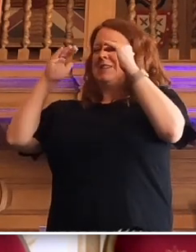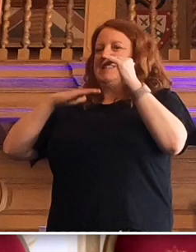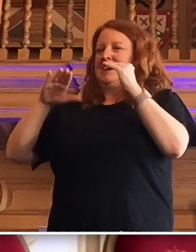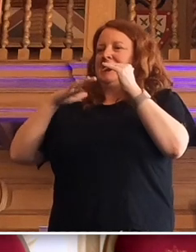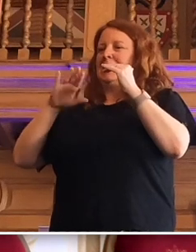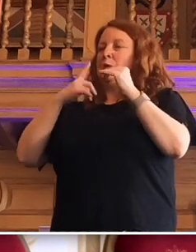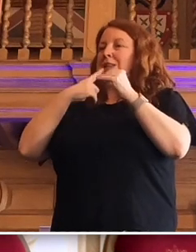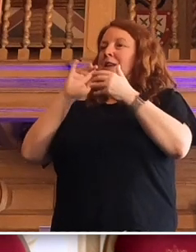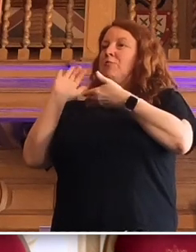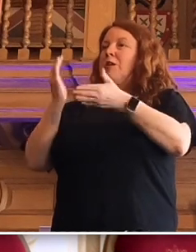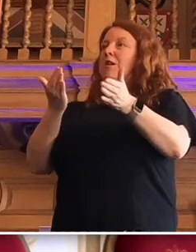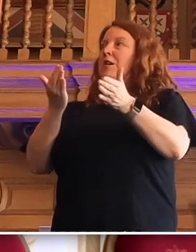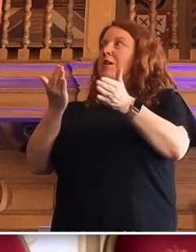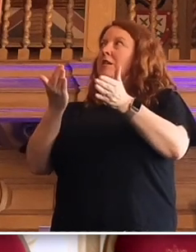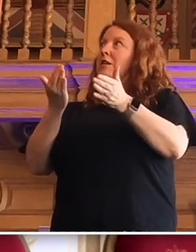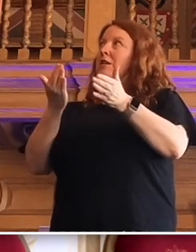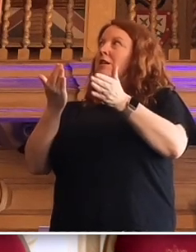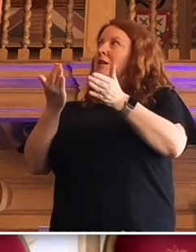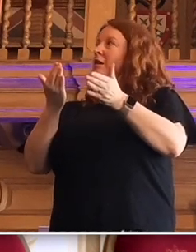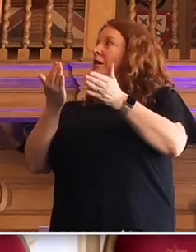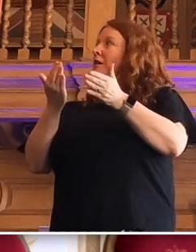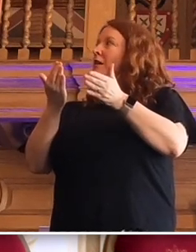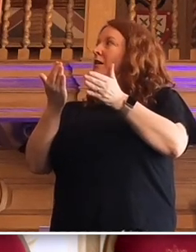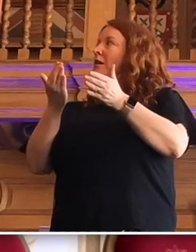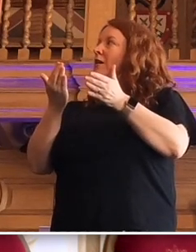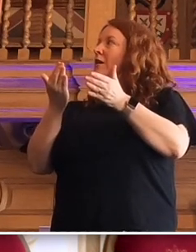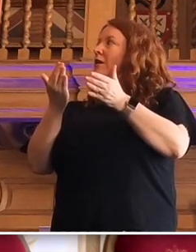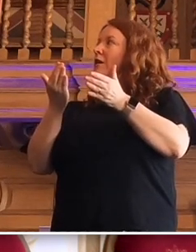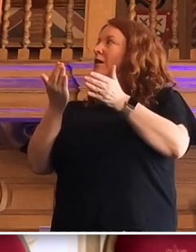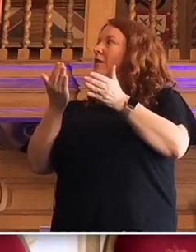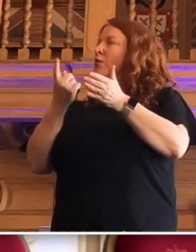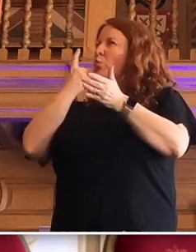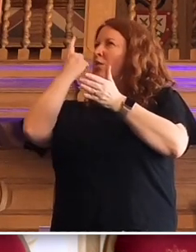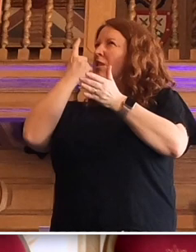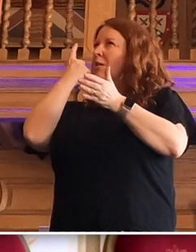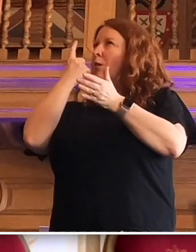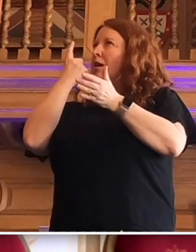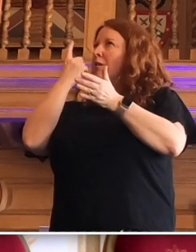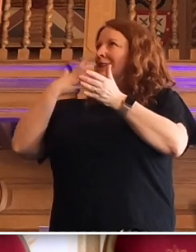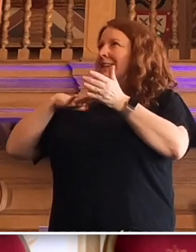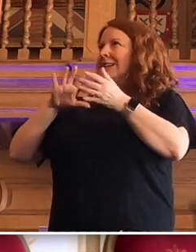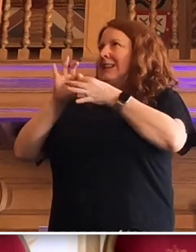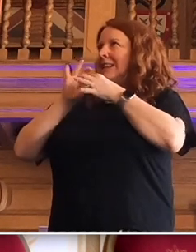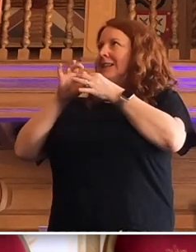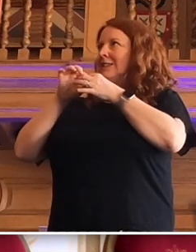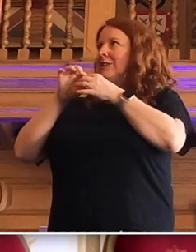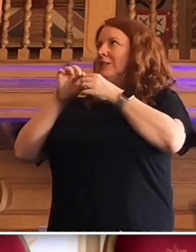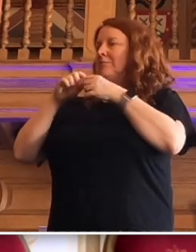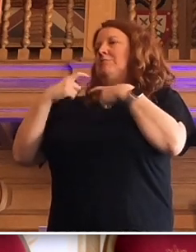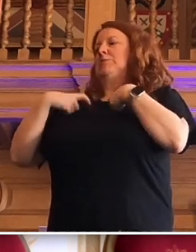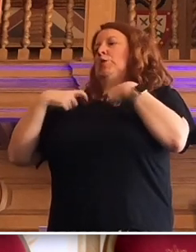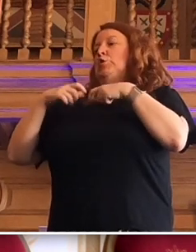you should provide, define need in relation to social need, deprivation, for example.